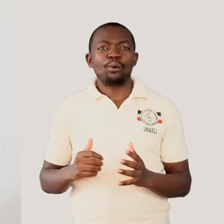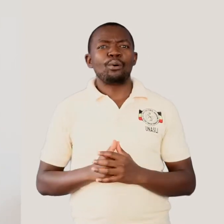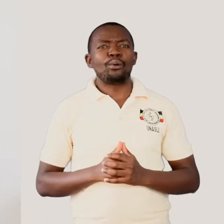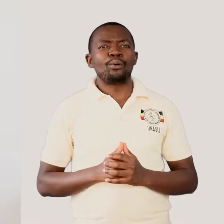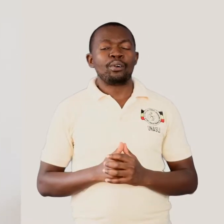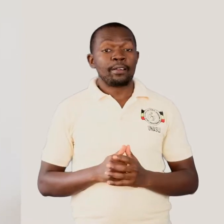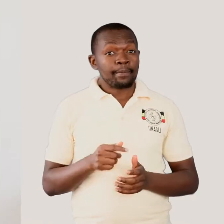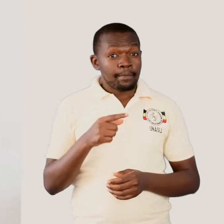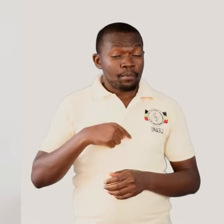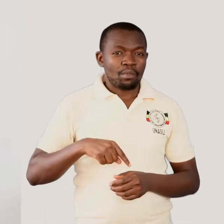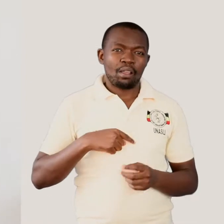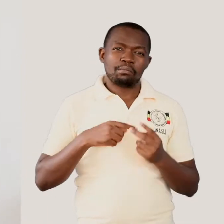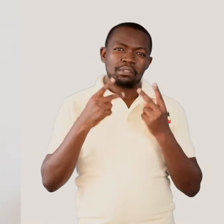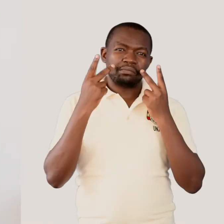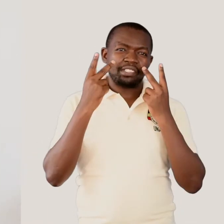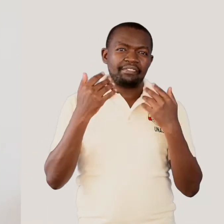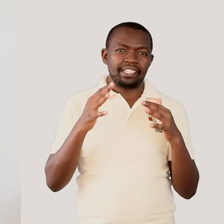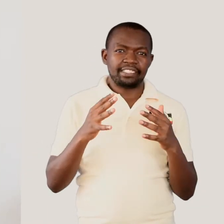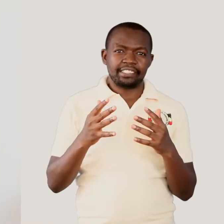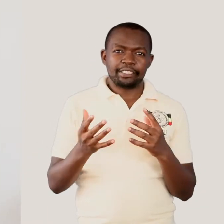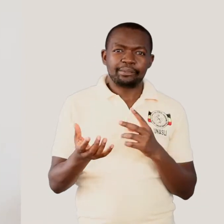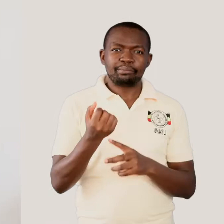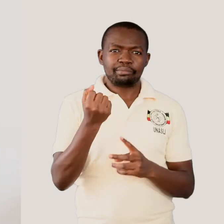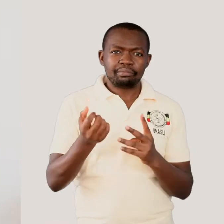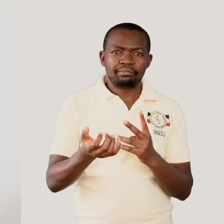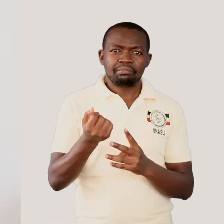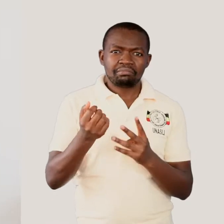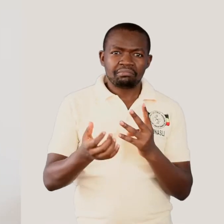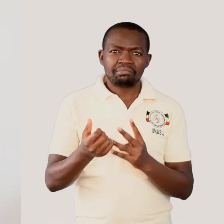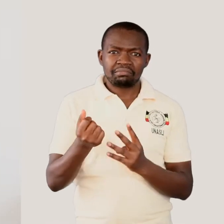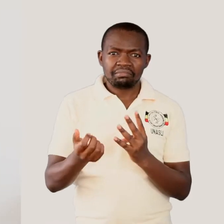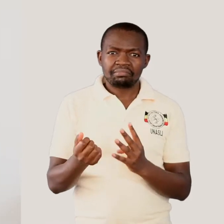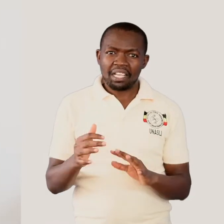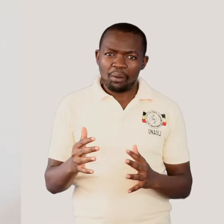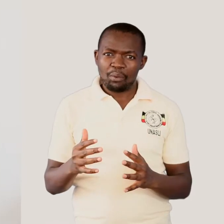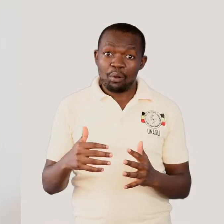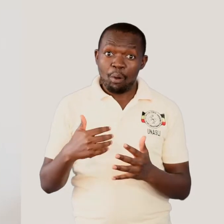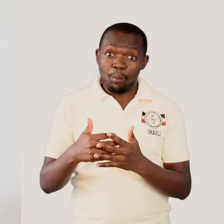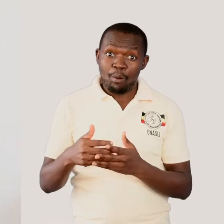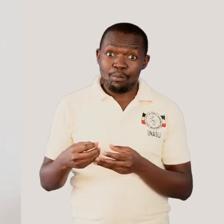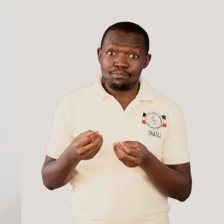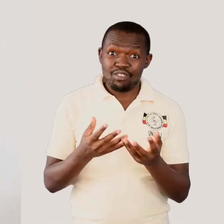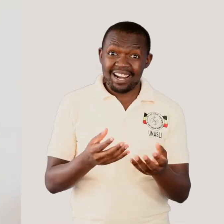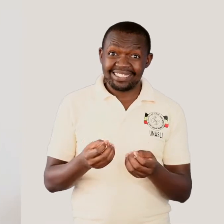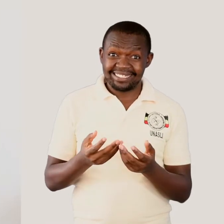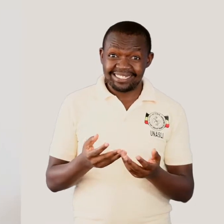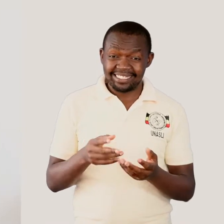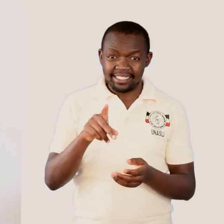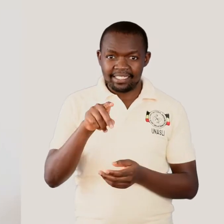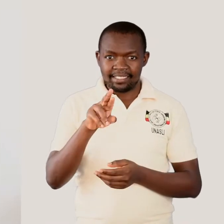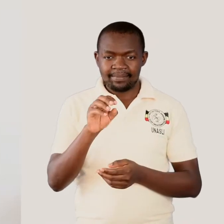We have seen the products. Let us now look at the processes.